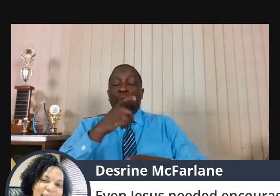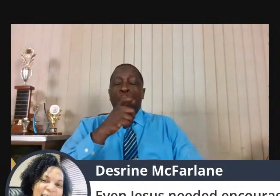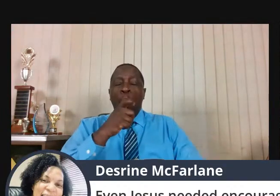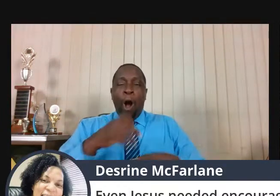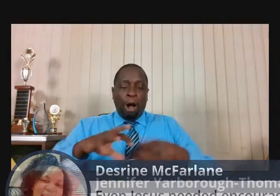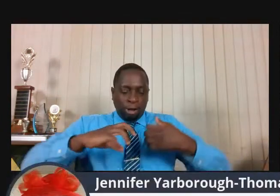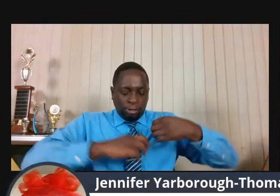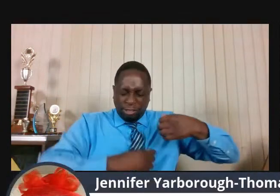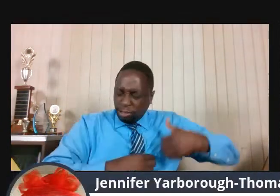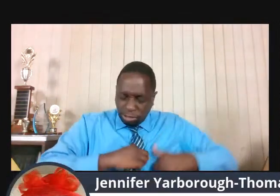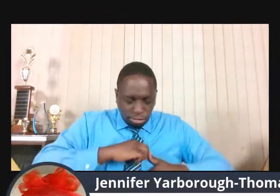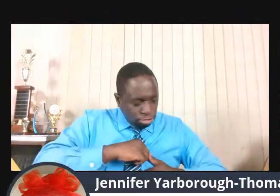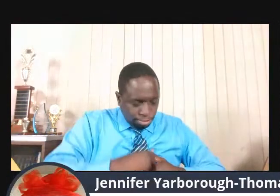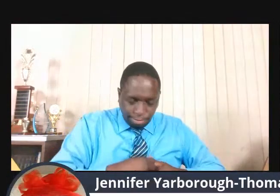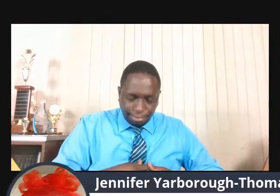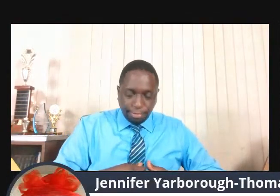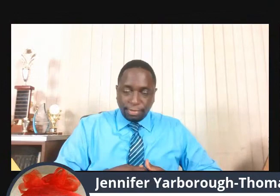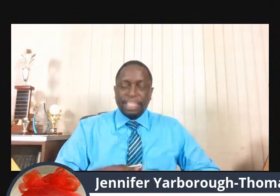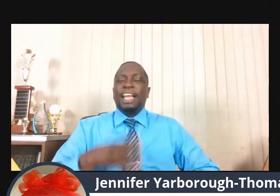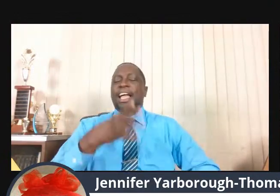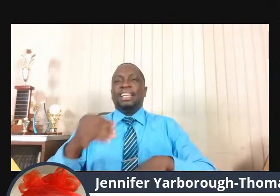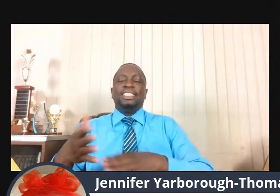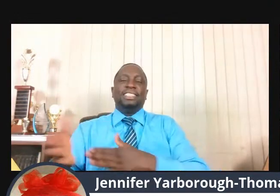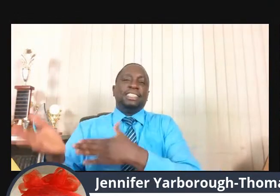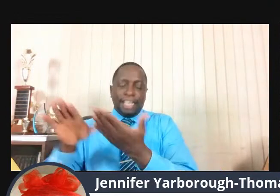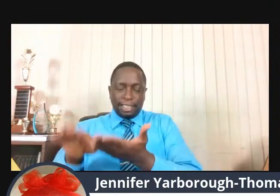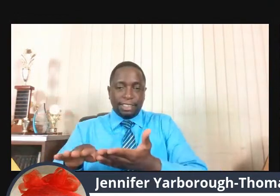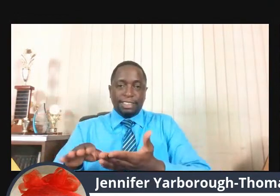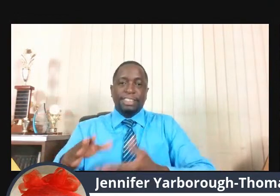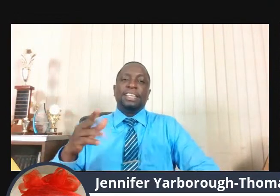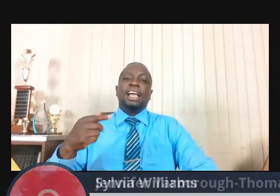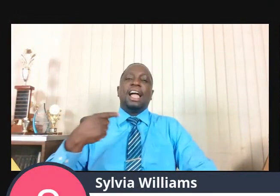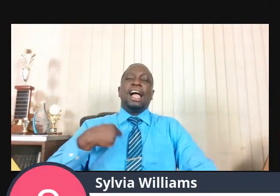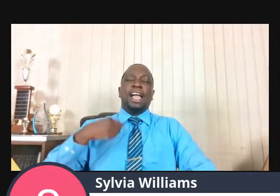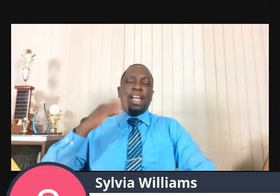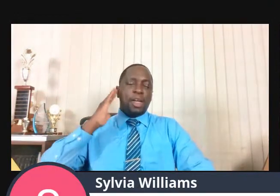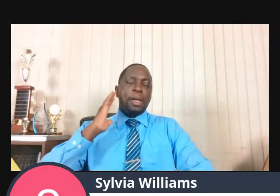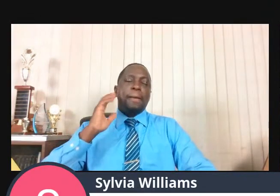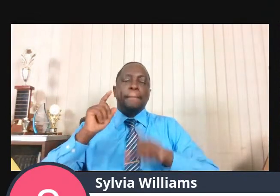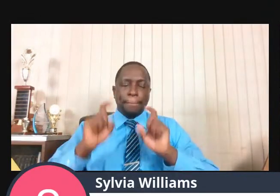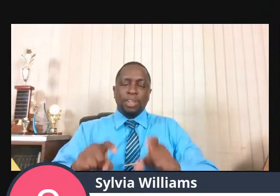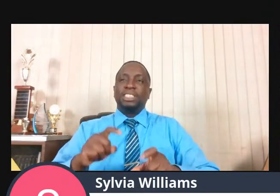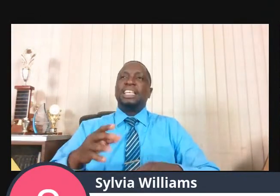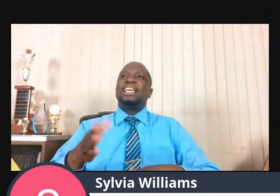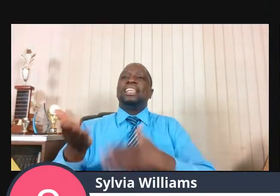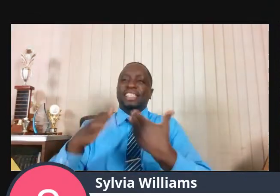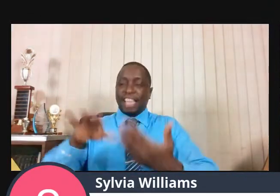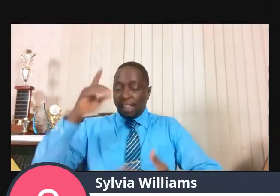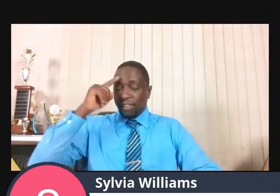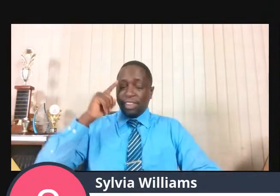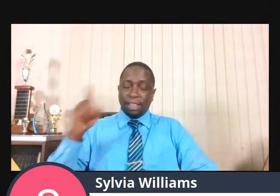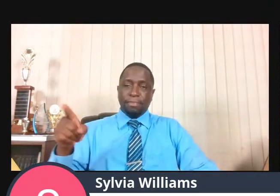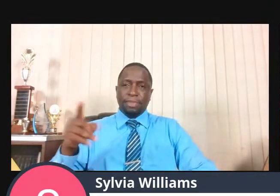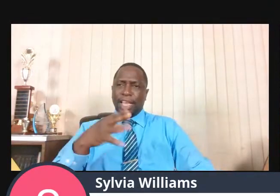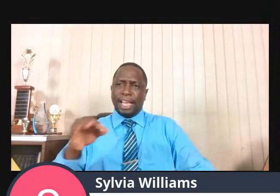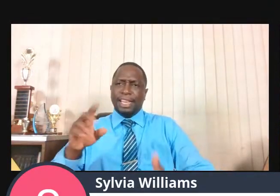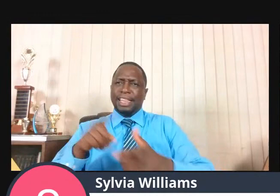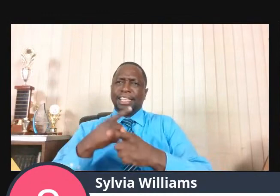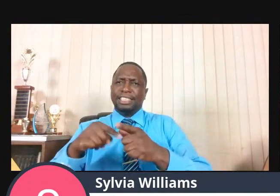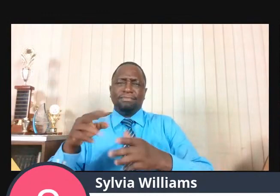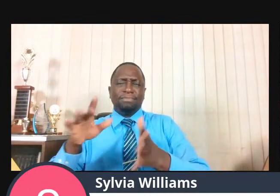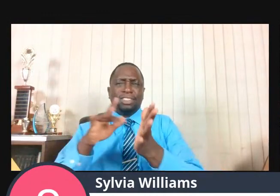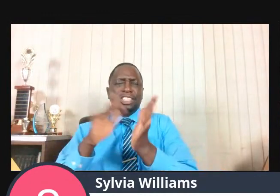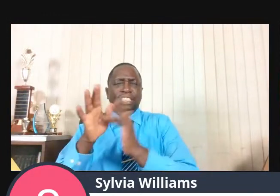I must die for them. Then Jesus looked at Elijah and said, there are people